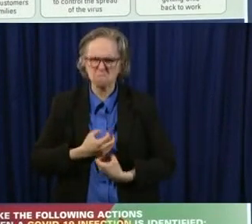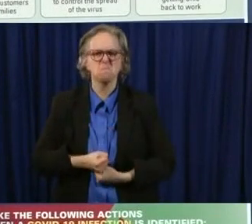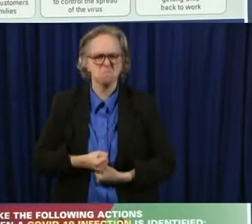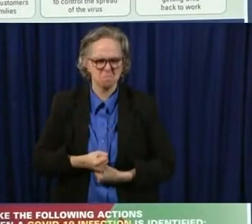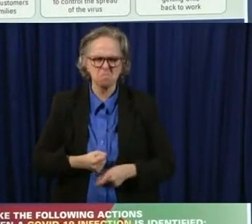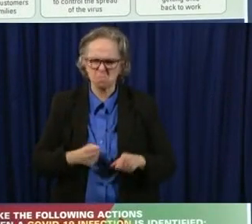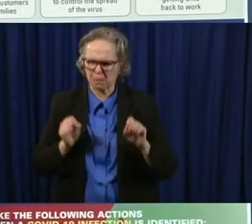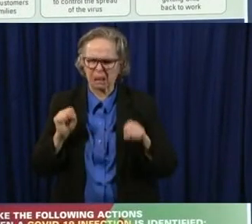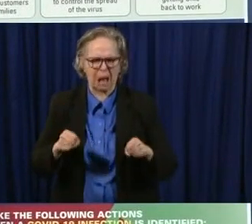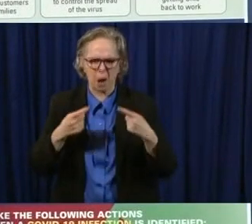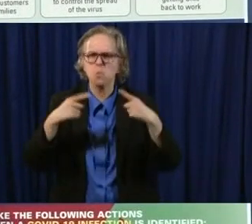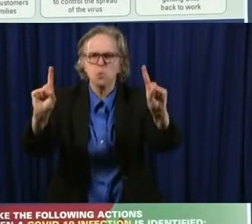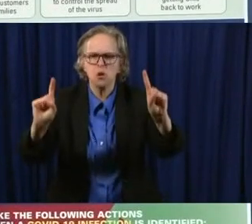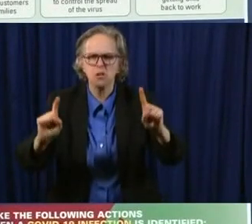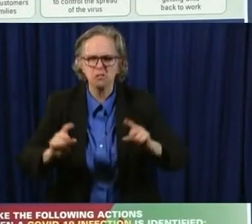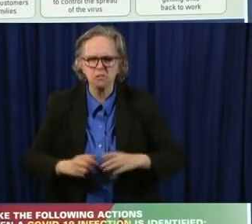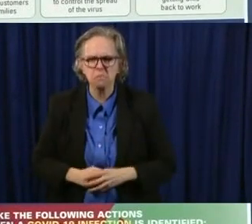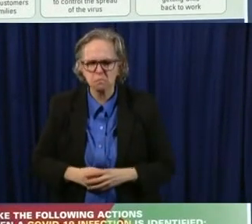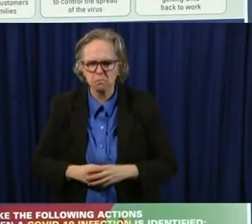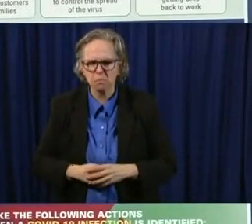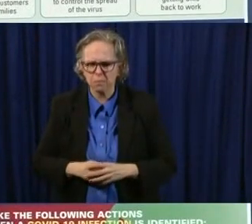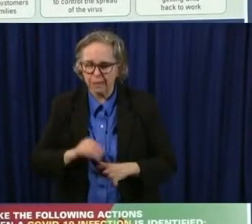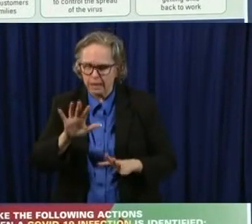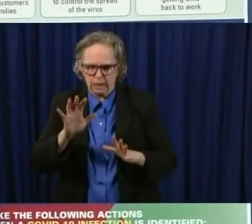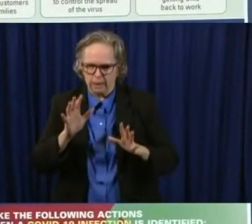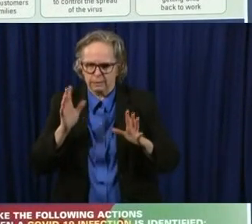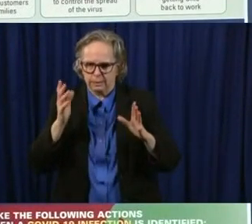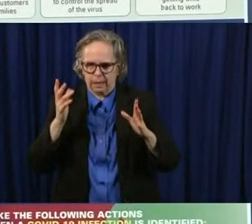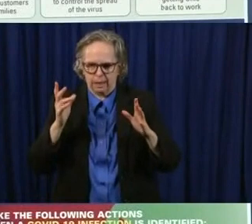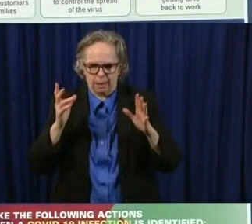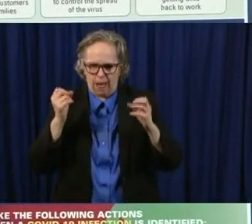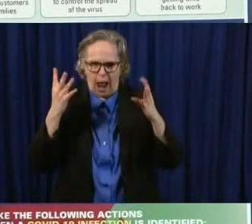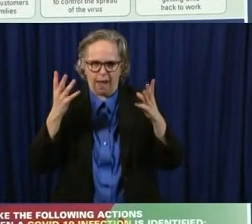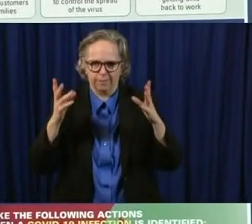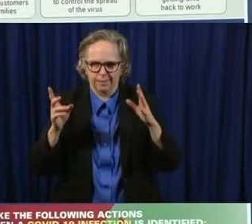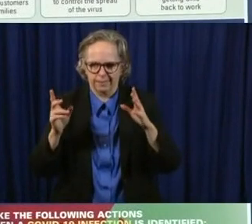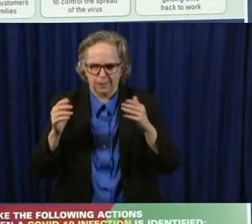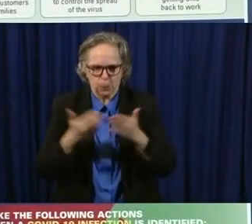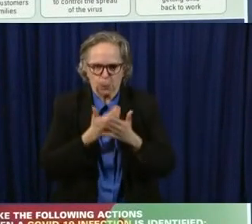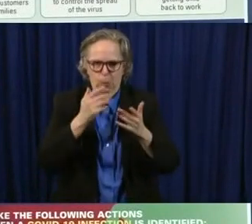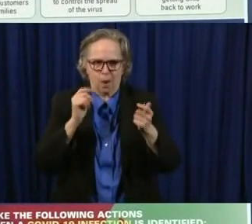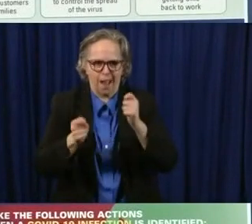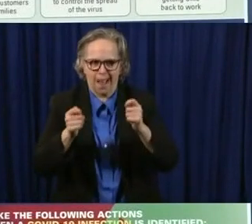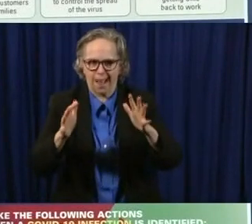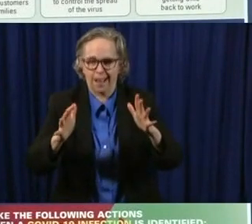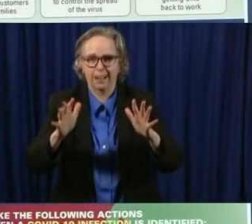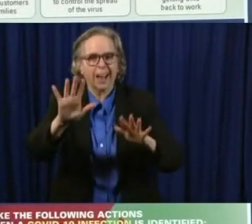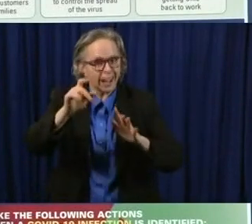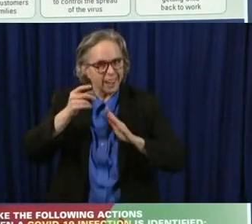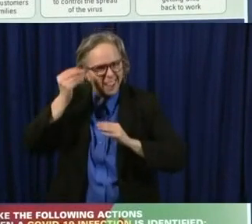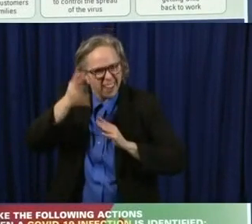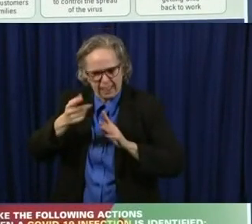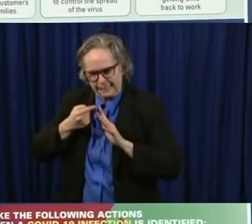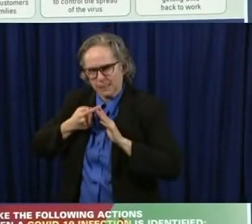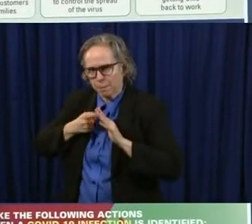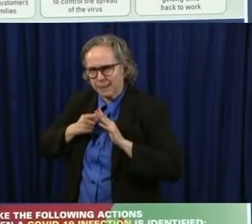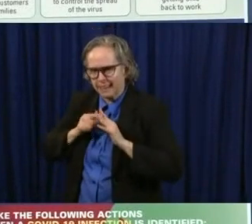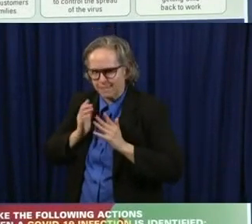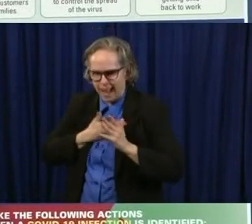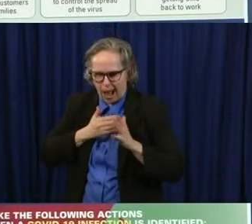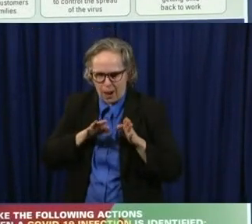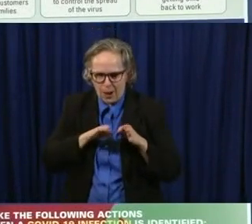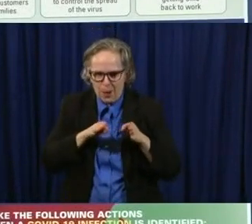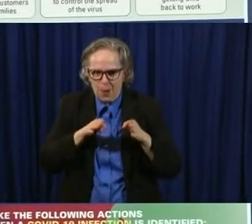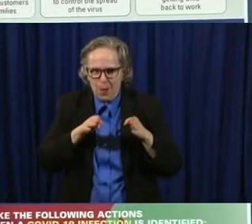of moving parts, a lot of things going on. Uh, this is the beginning, but to be able to do it and to continue